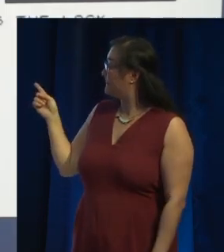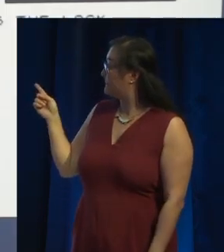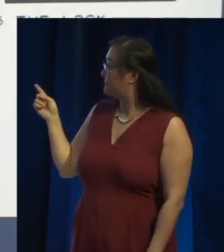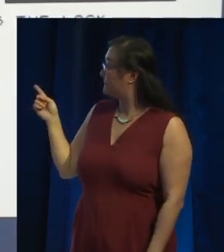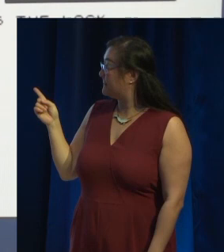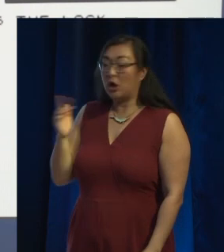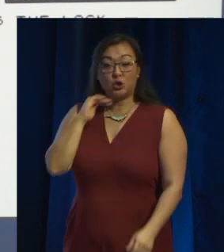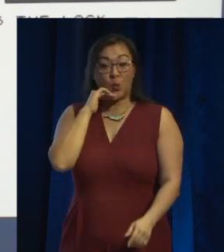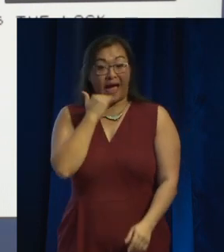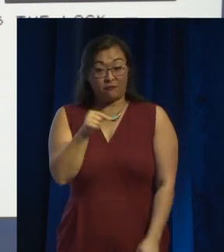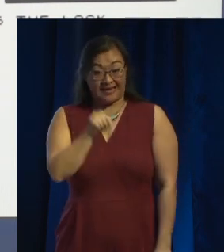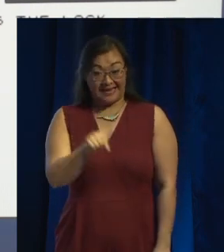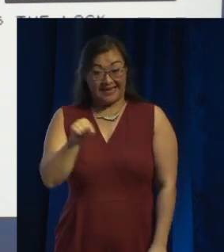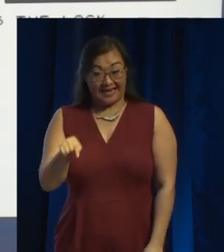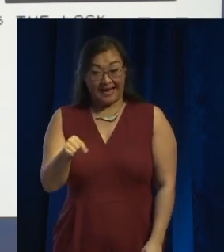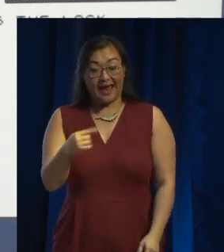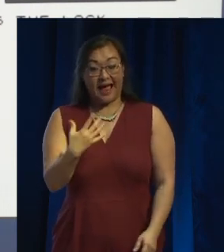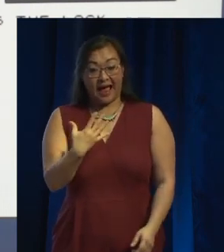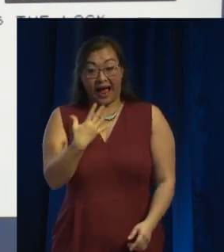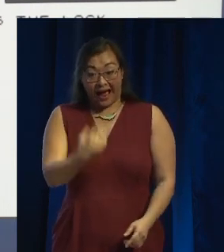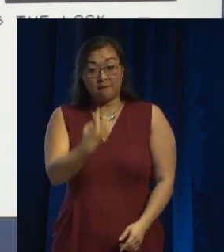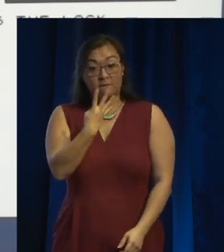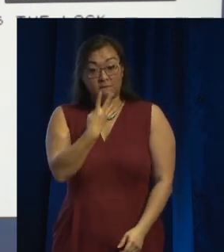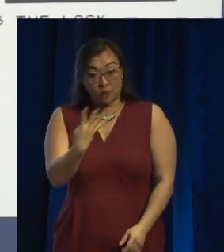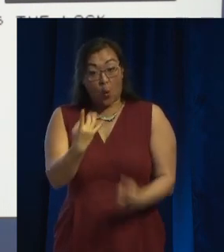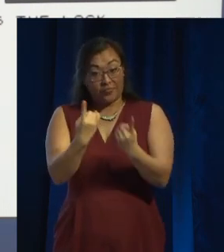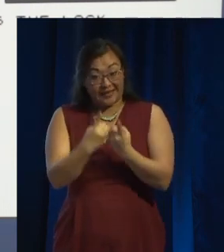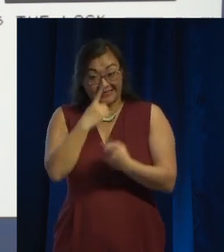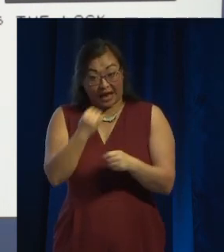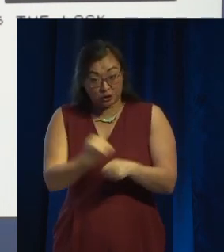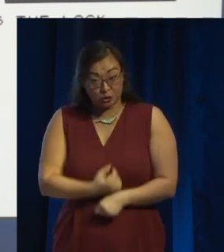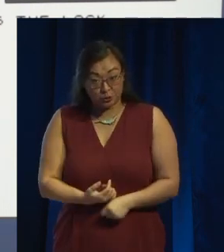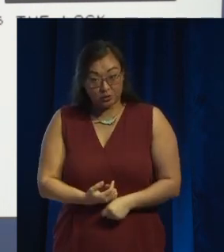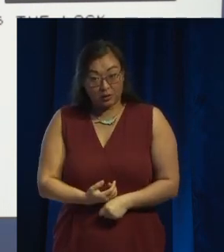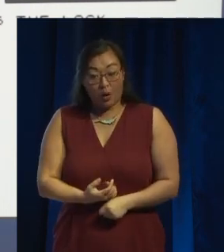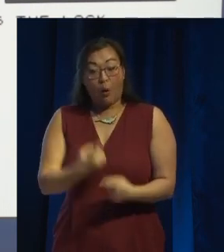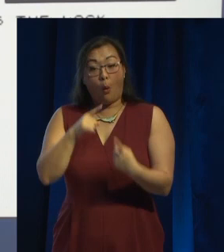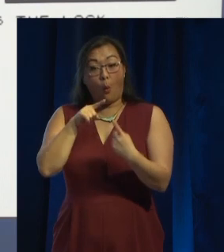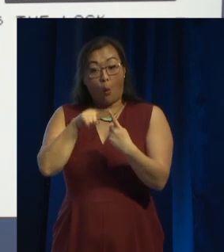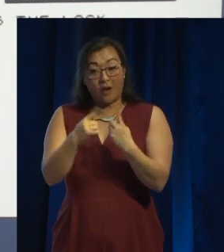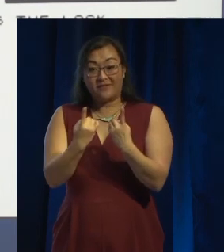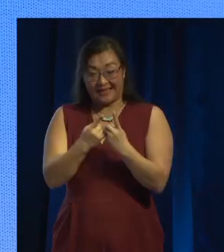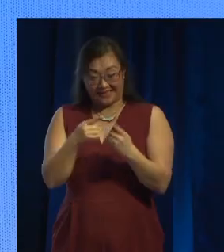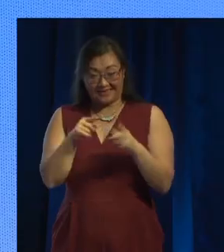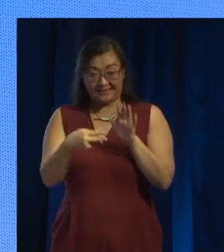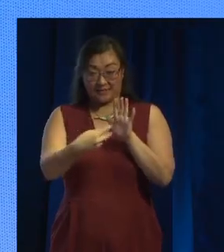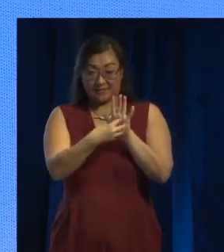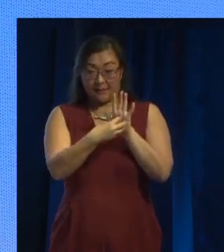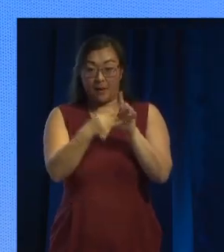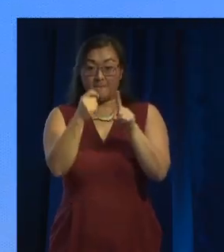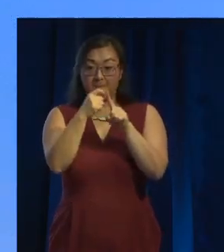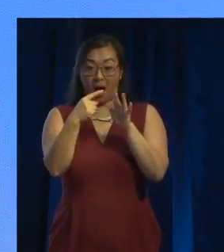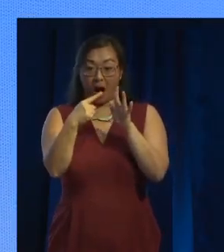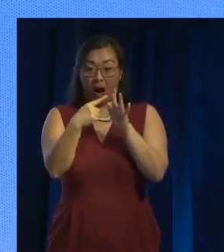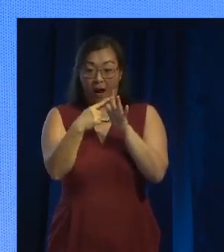on that computer would do four different things. One of those things is the symbol pi. So, by pressing